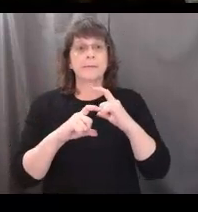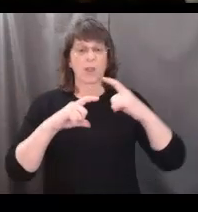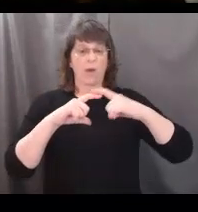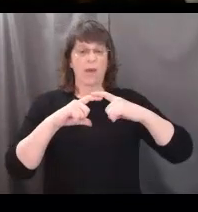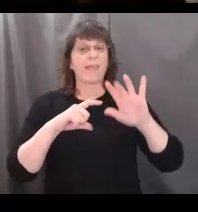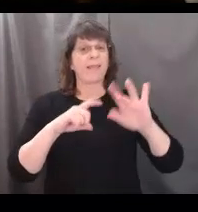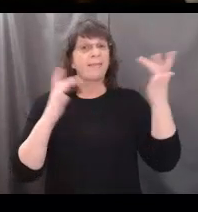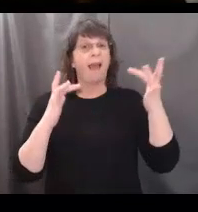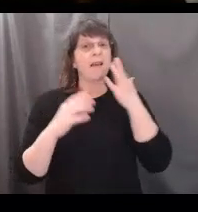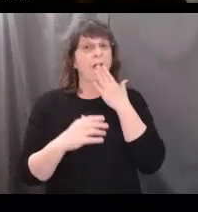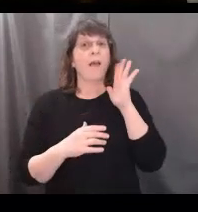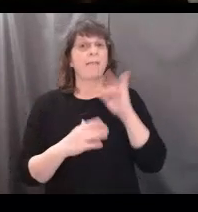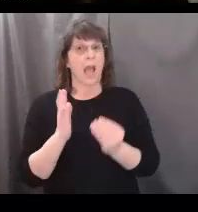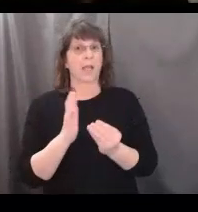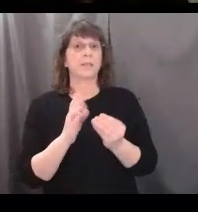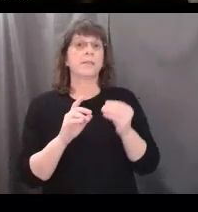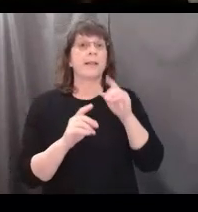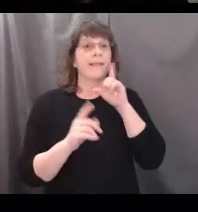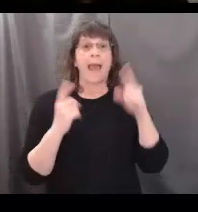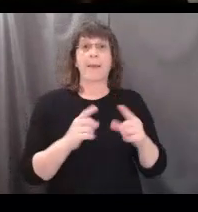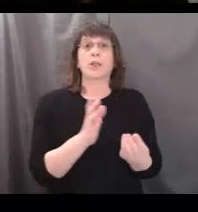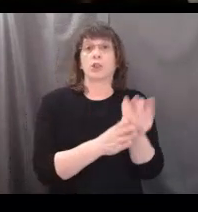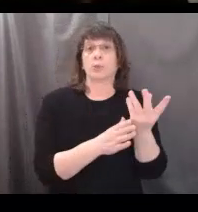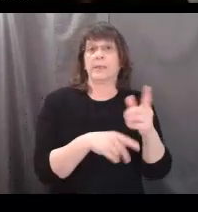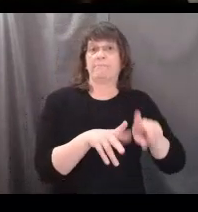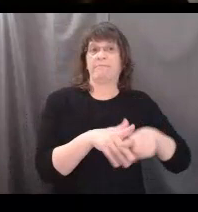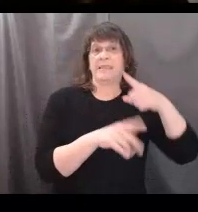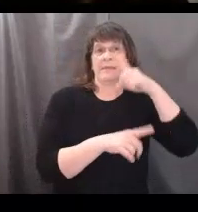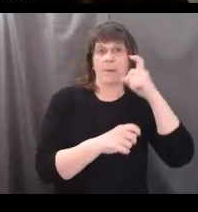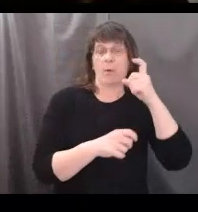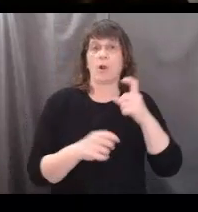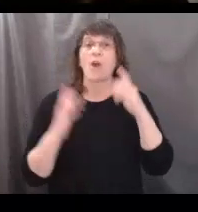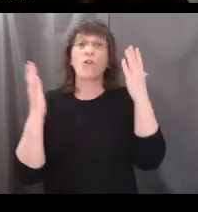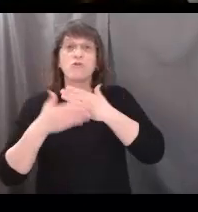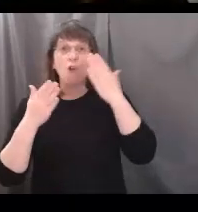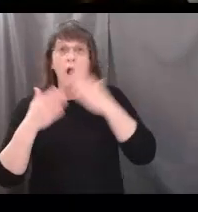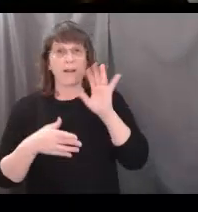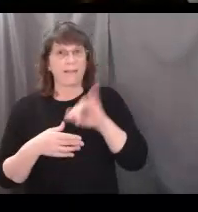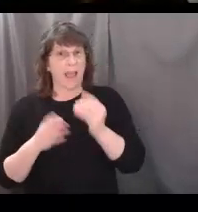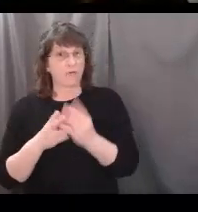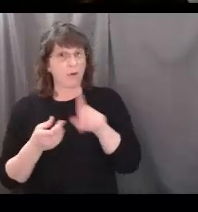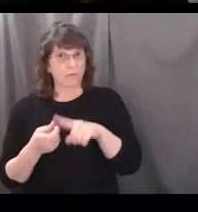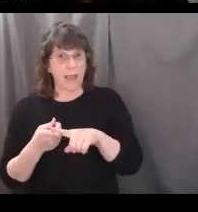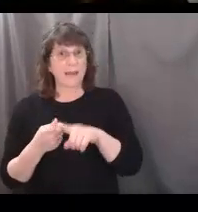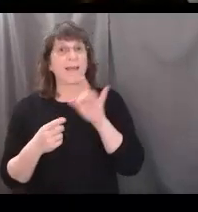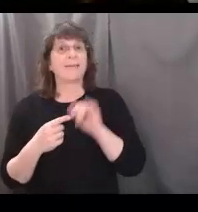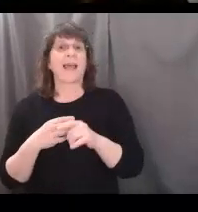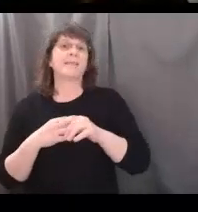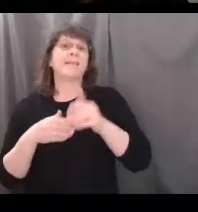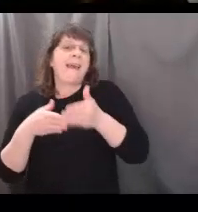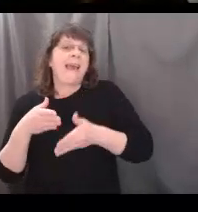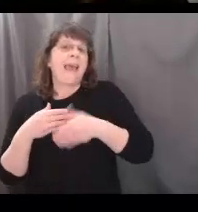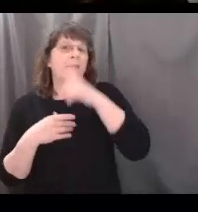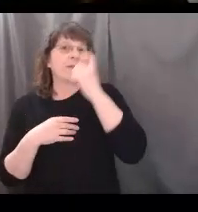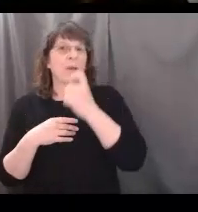colored ring is what grew in the spring and early summer, while the darker rings are the growth in late summer